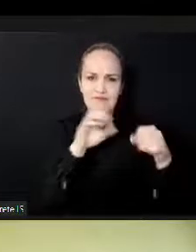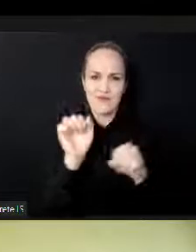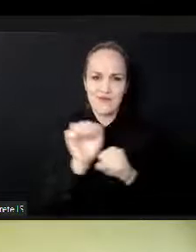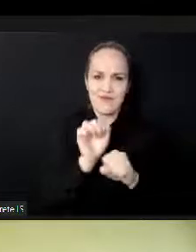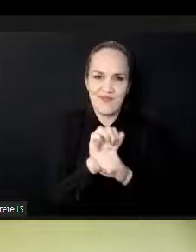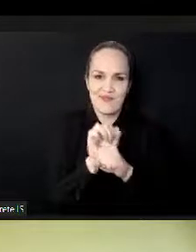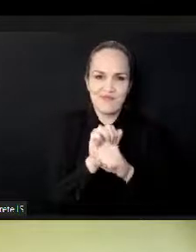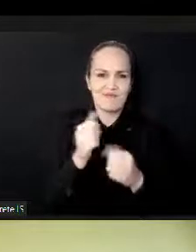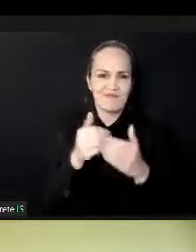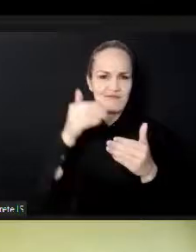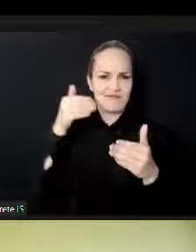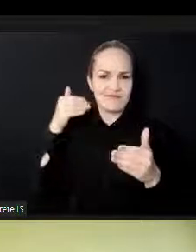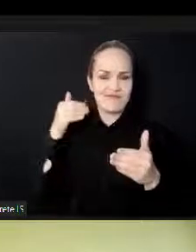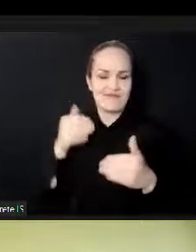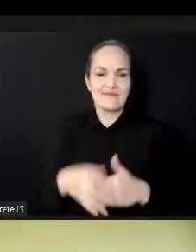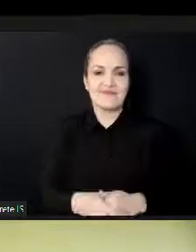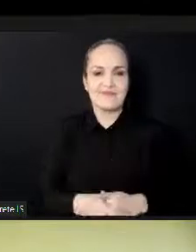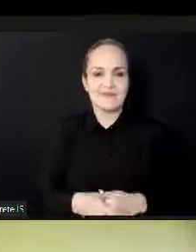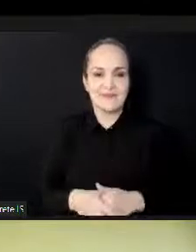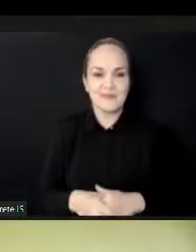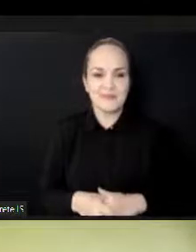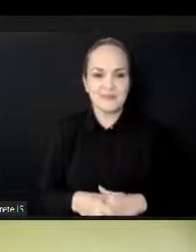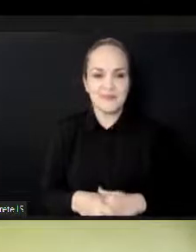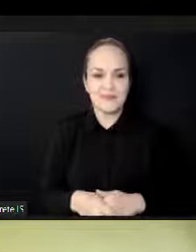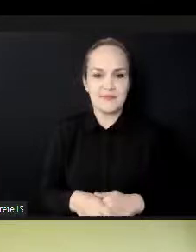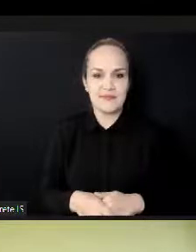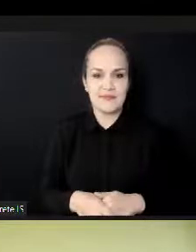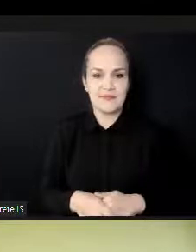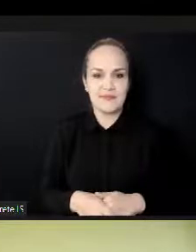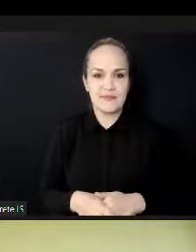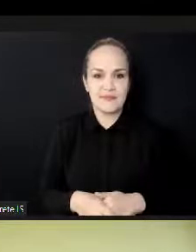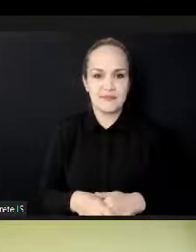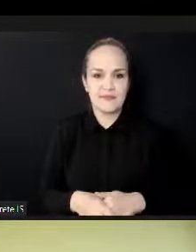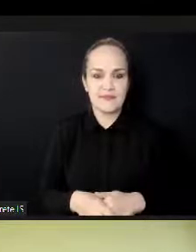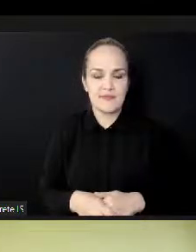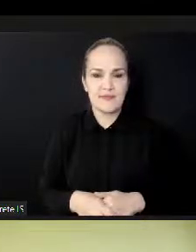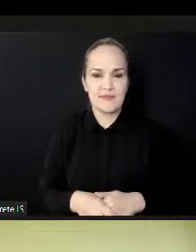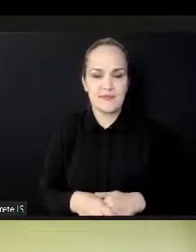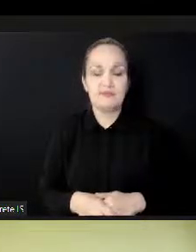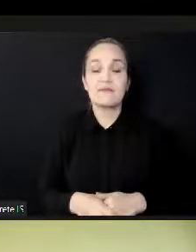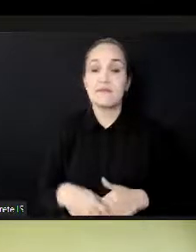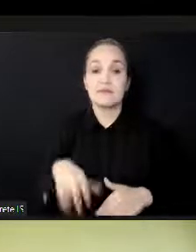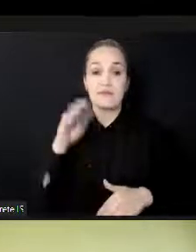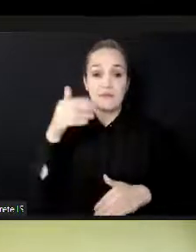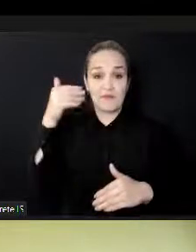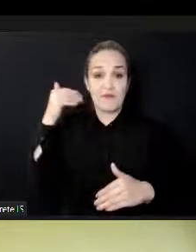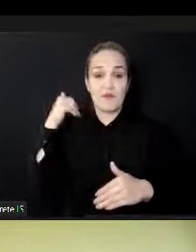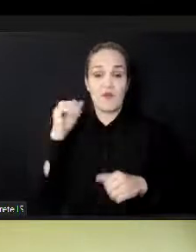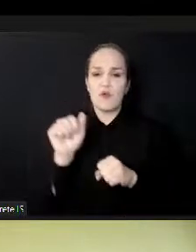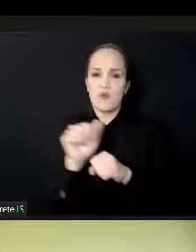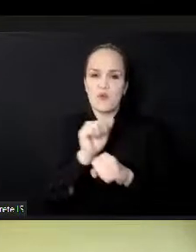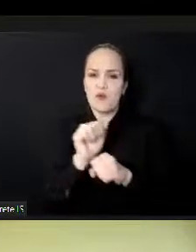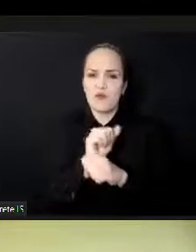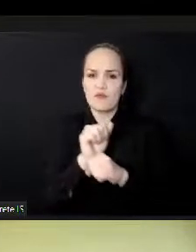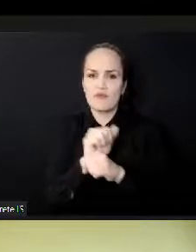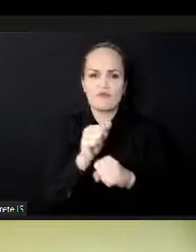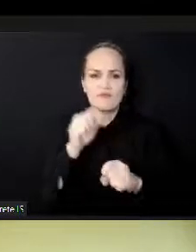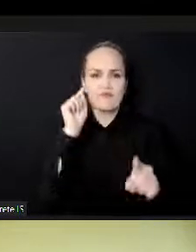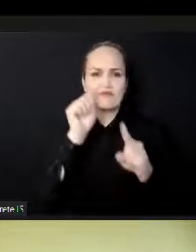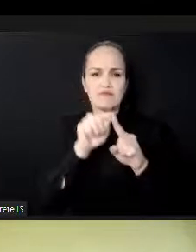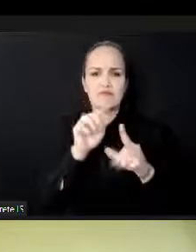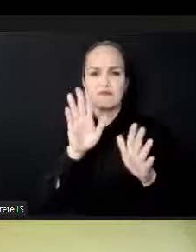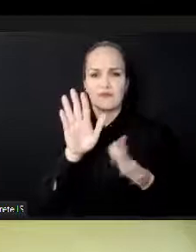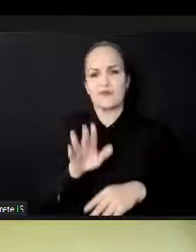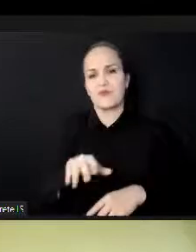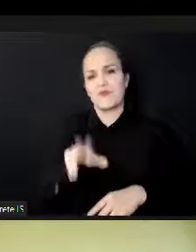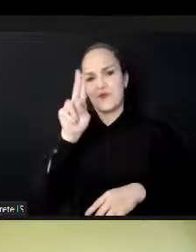in particular the one unit on cultural policies. I am specifically in charge of the topic of cultural heritage